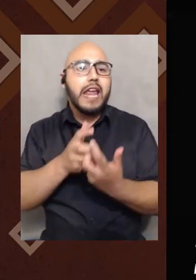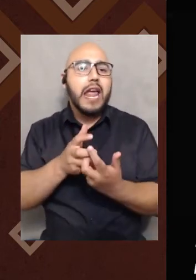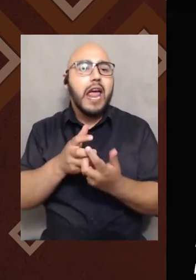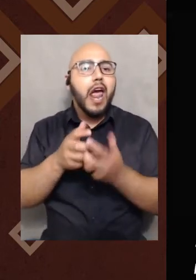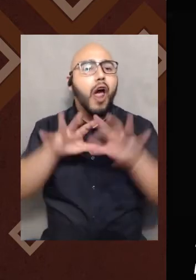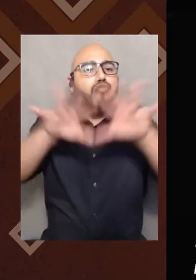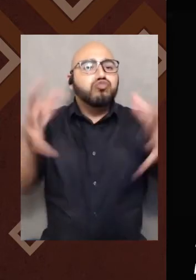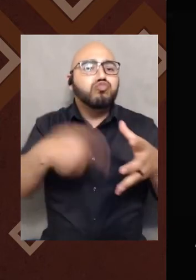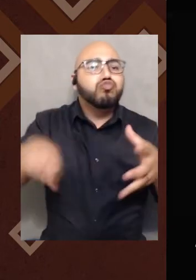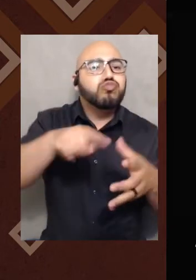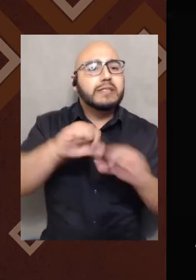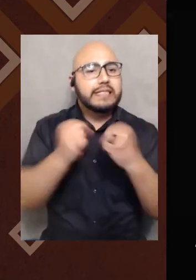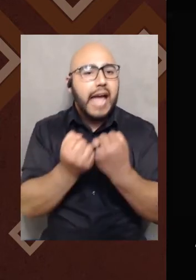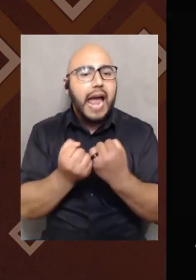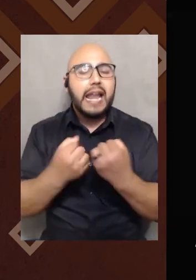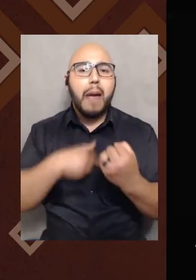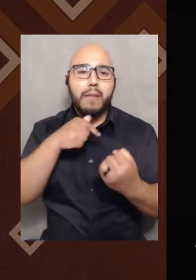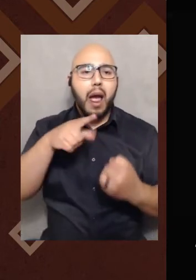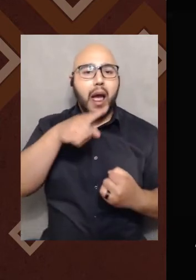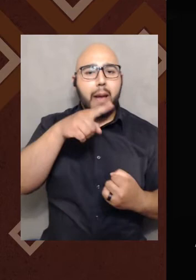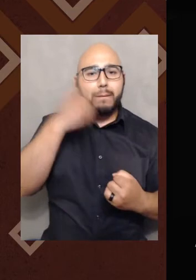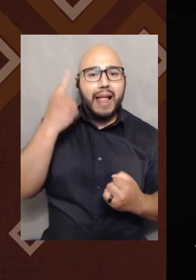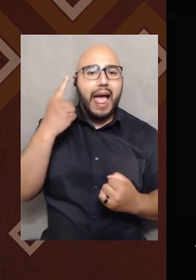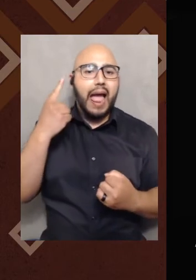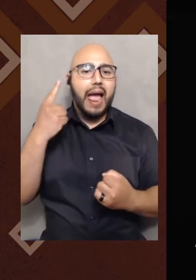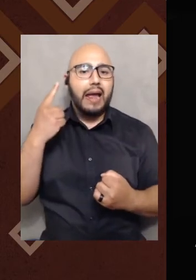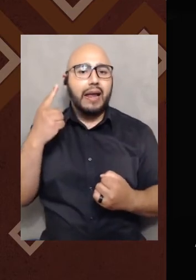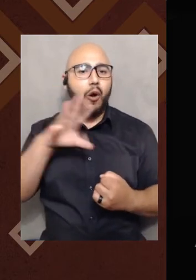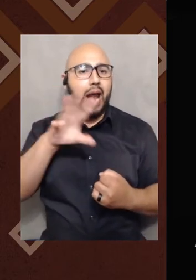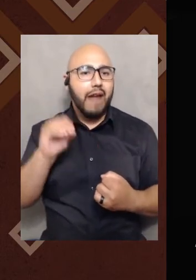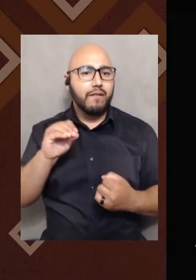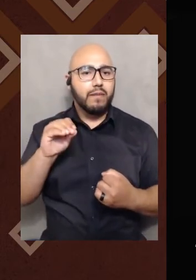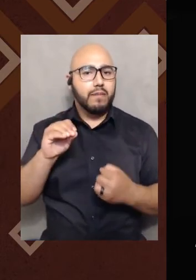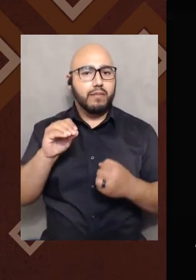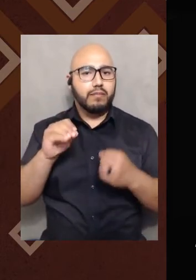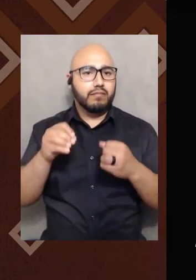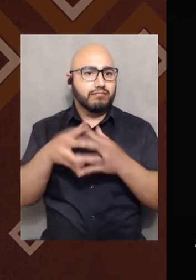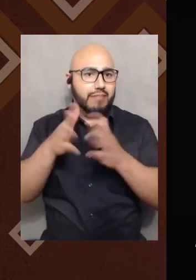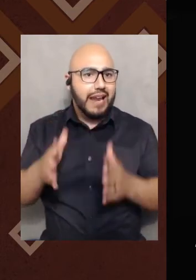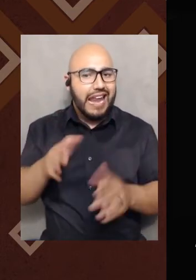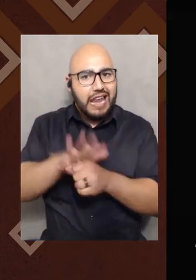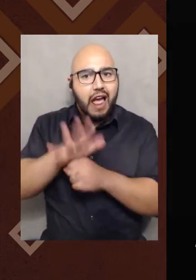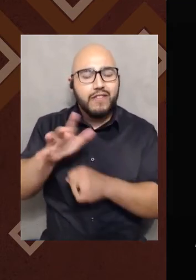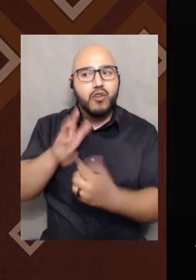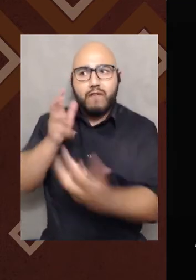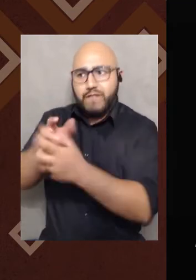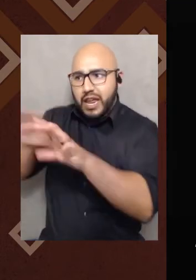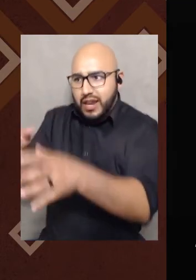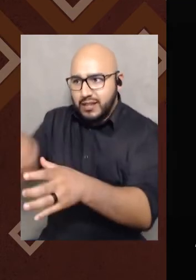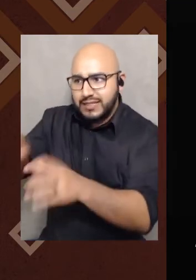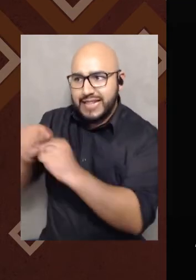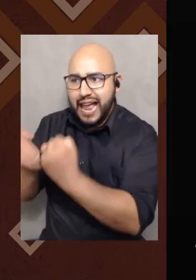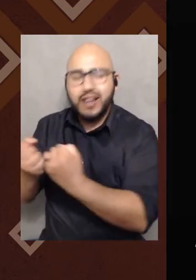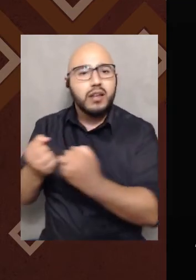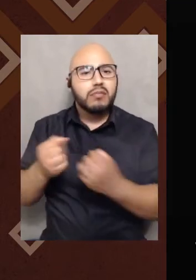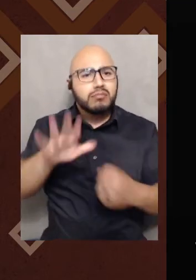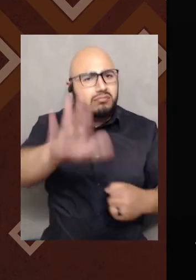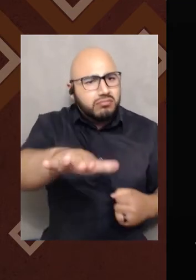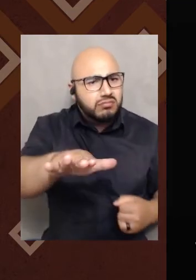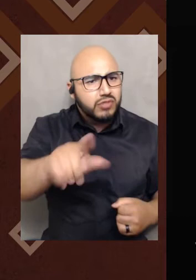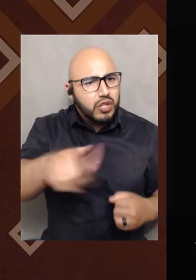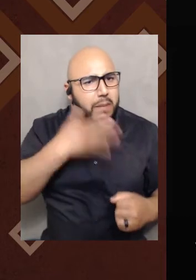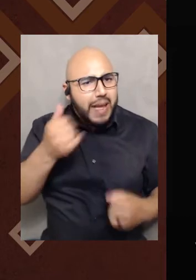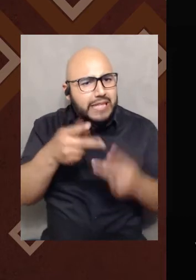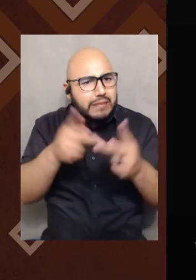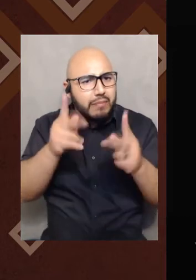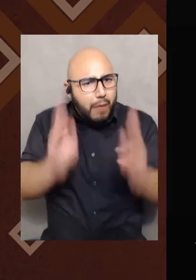mainstream society. I'm not black American enough to fit in, in that, you know, in that faction of society. And I'm like, but you know